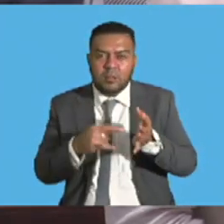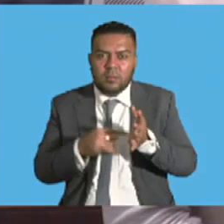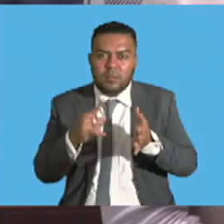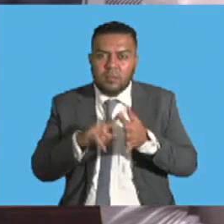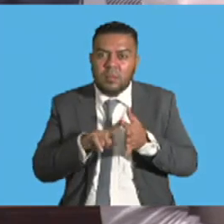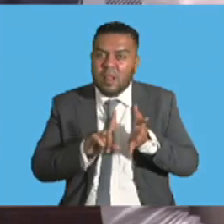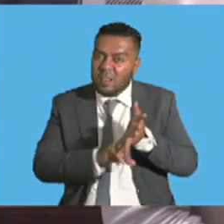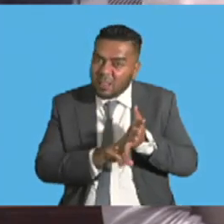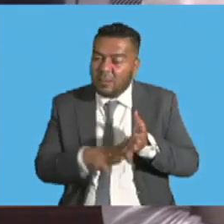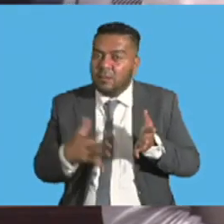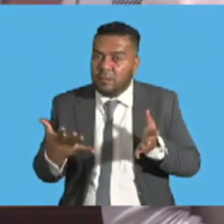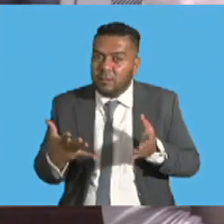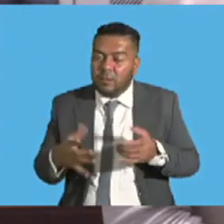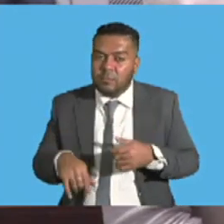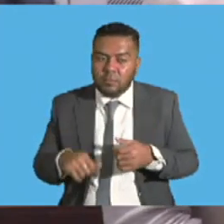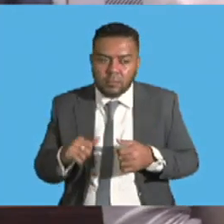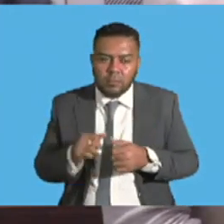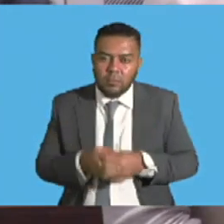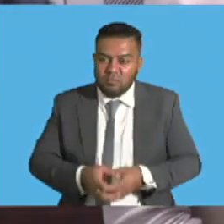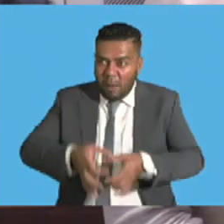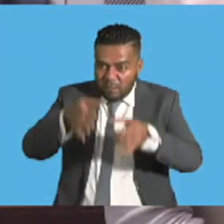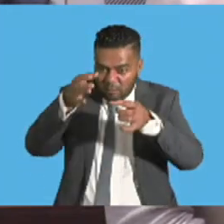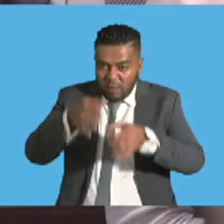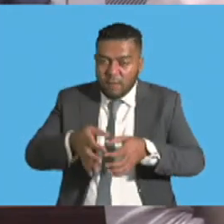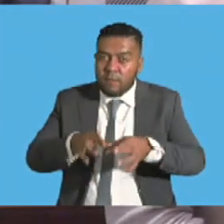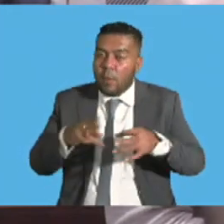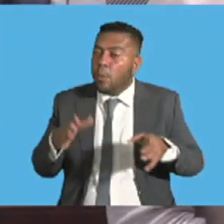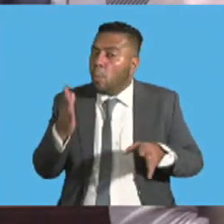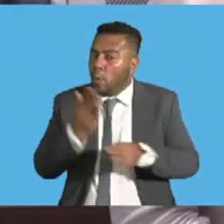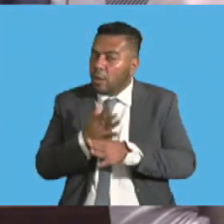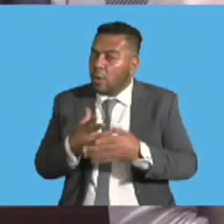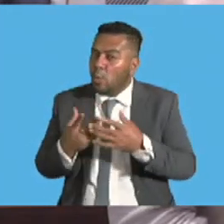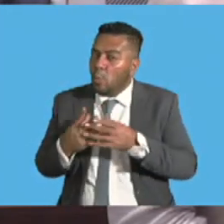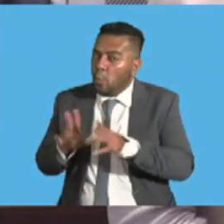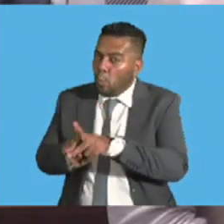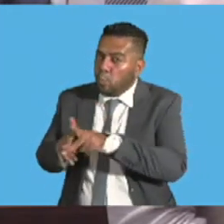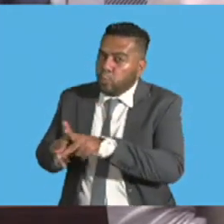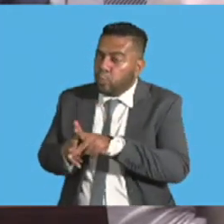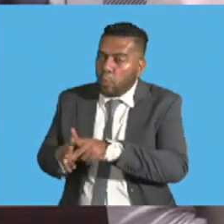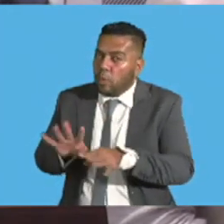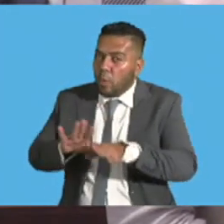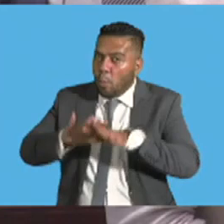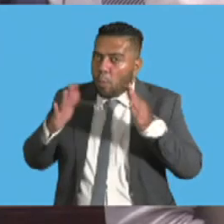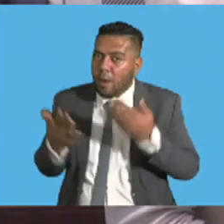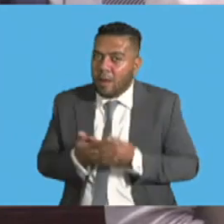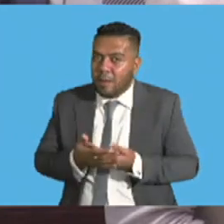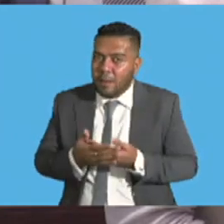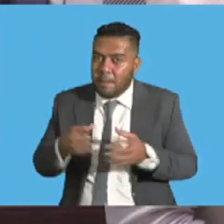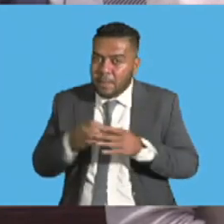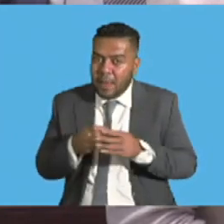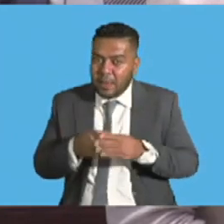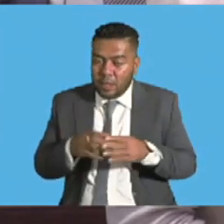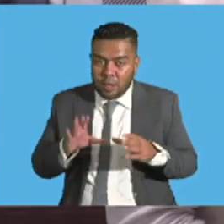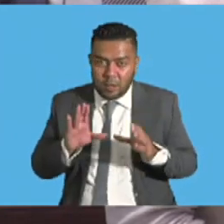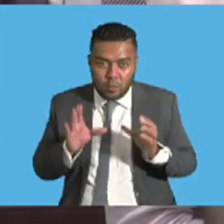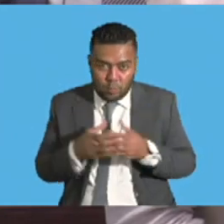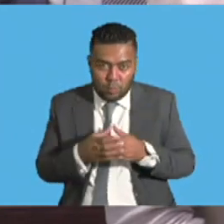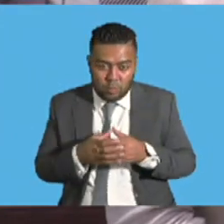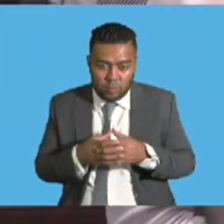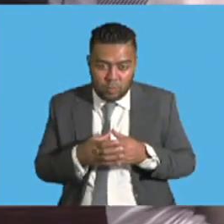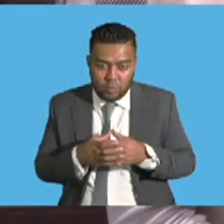that, my ministry is also working with the World Bank Group in formulating the guidelines for the single-story houses,